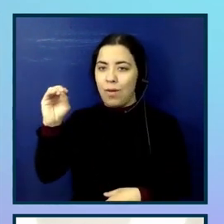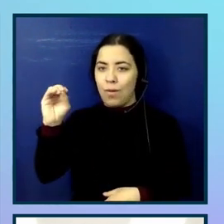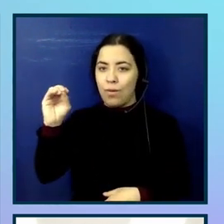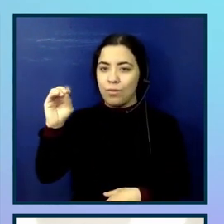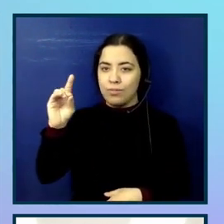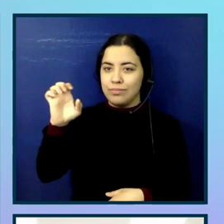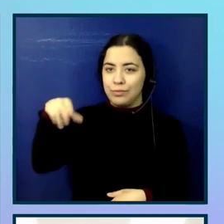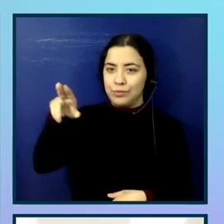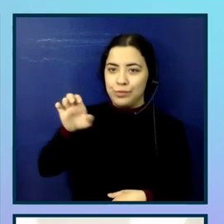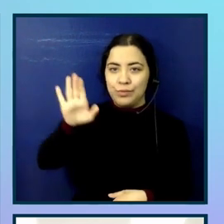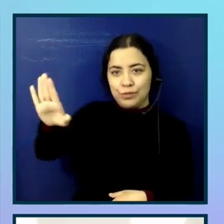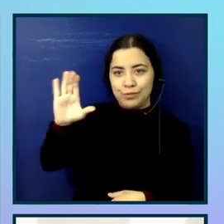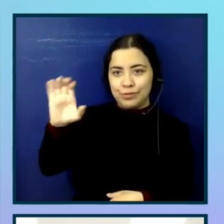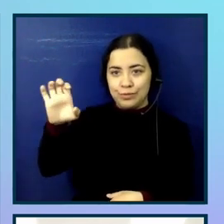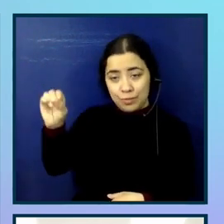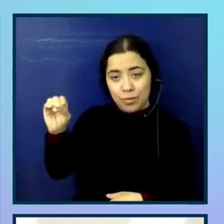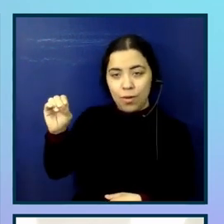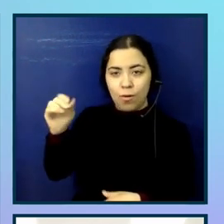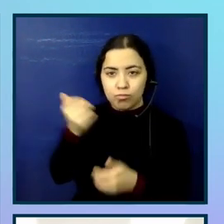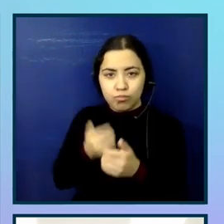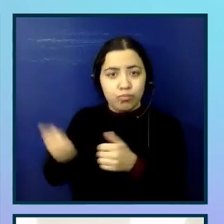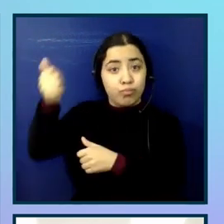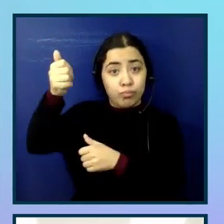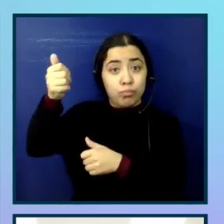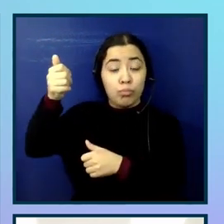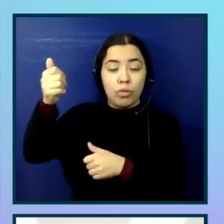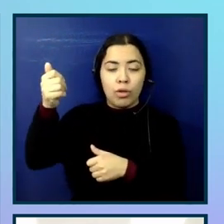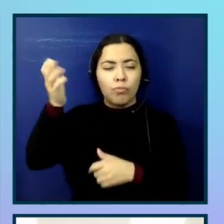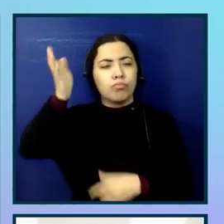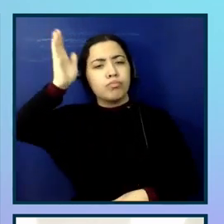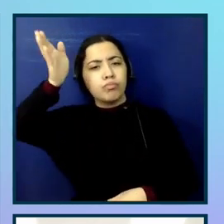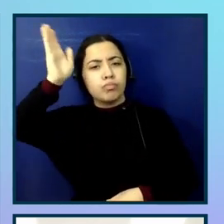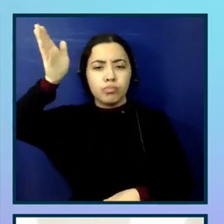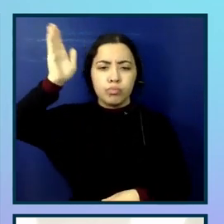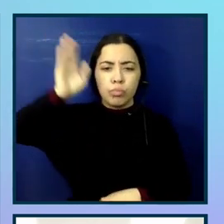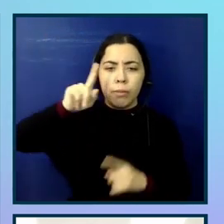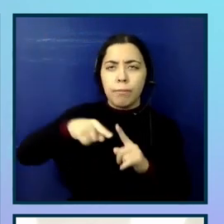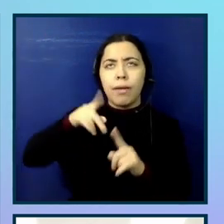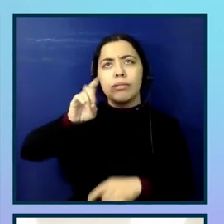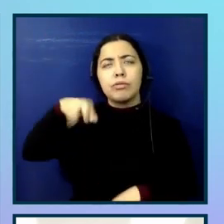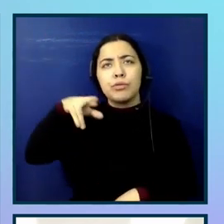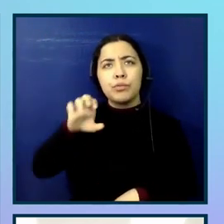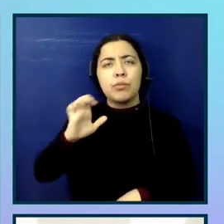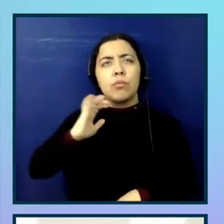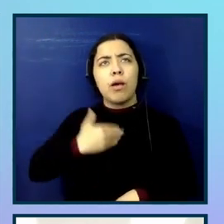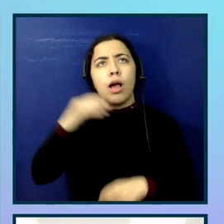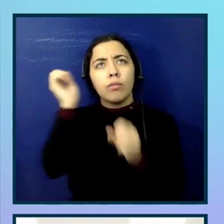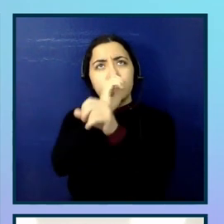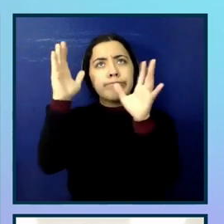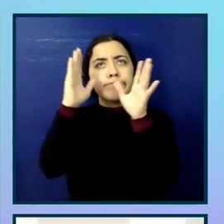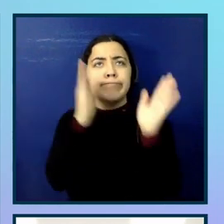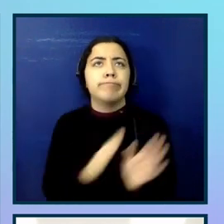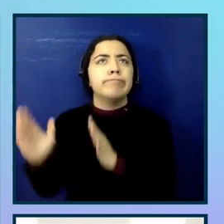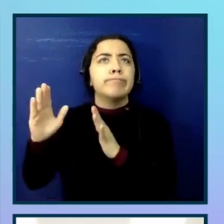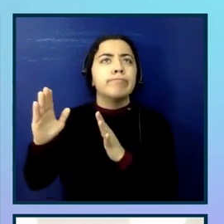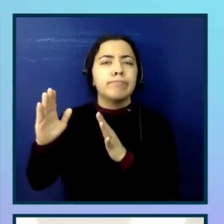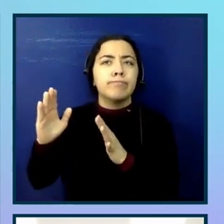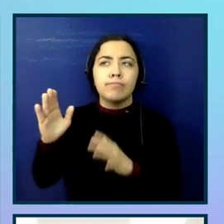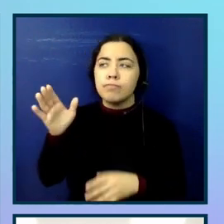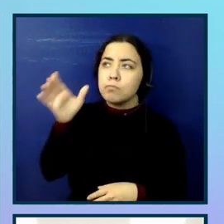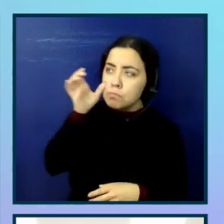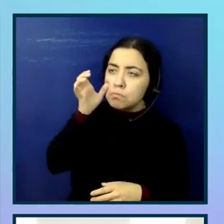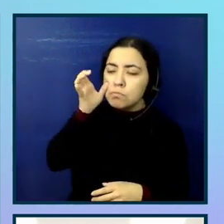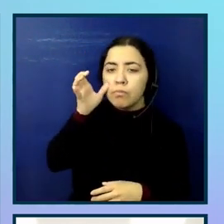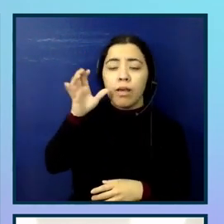teams about DQ and their vision. And we had a full demo of the Axe Dev Pro Tools, which we had already started to implement into our